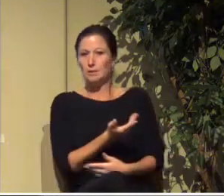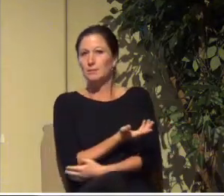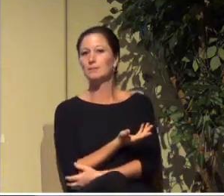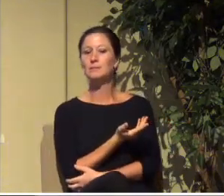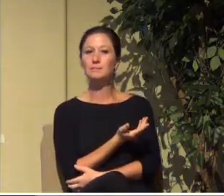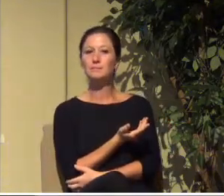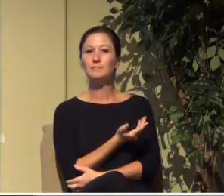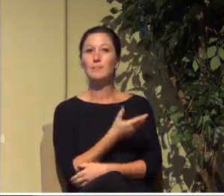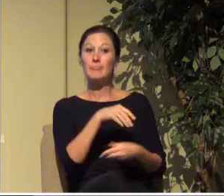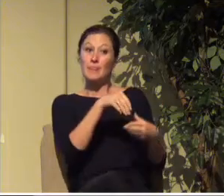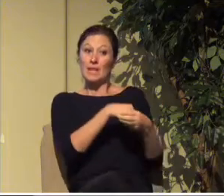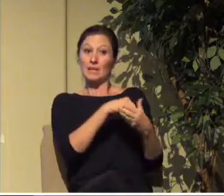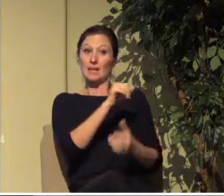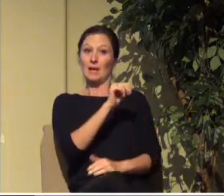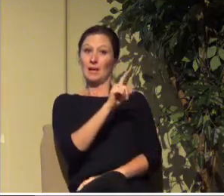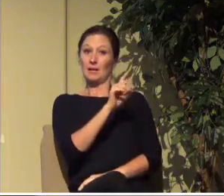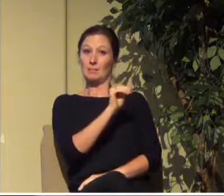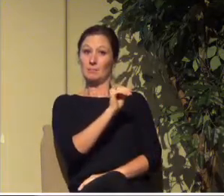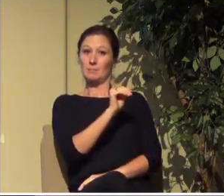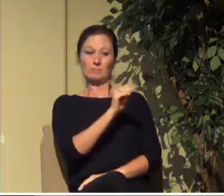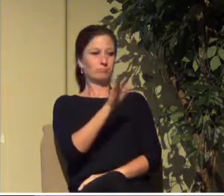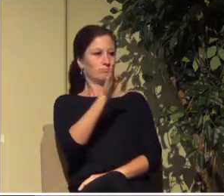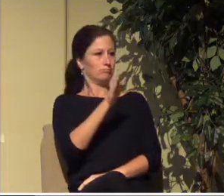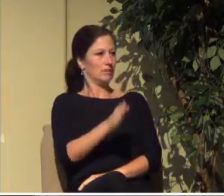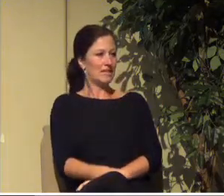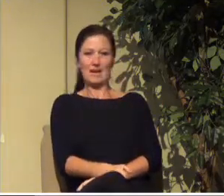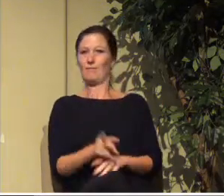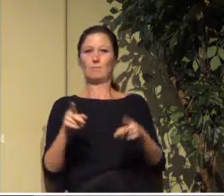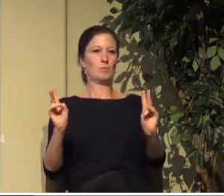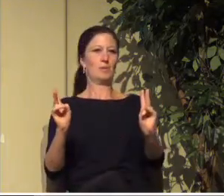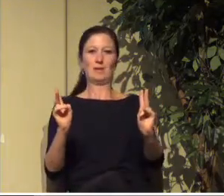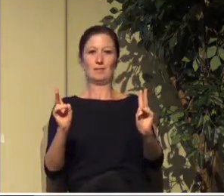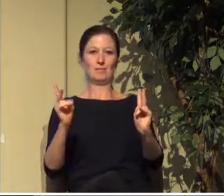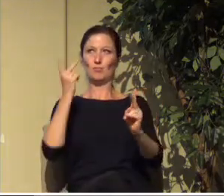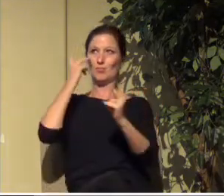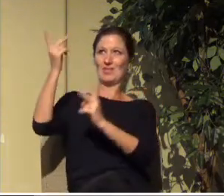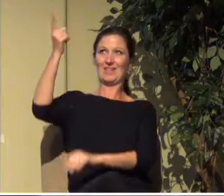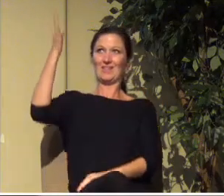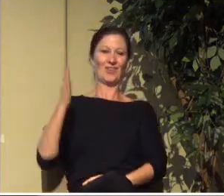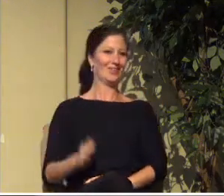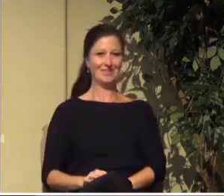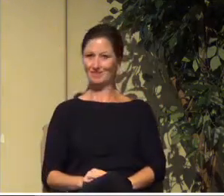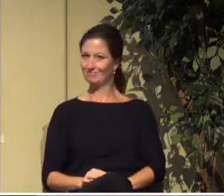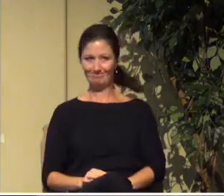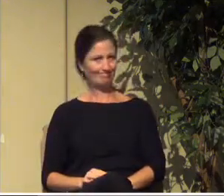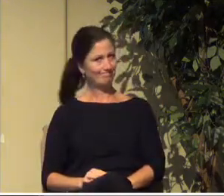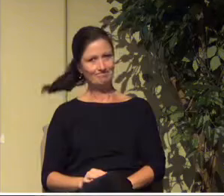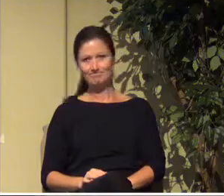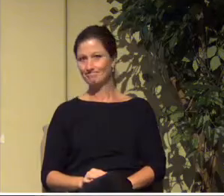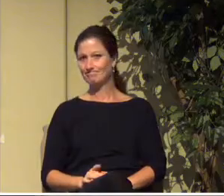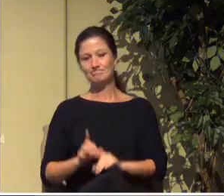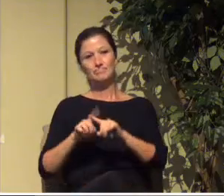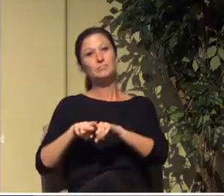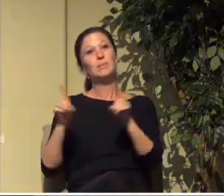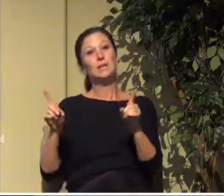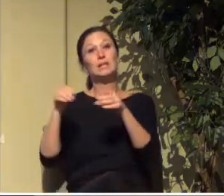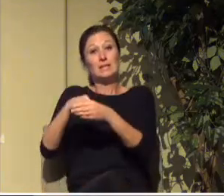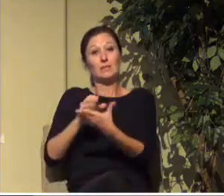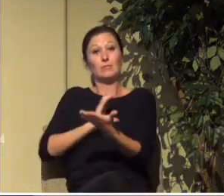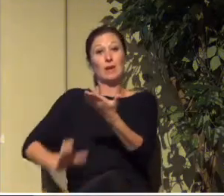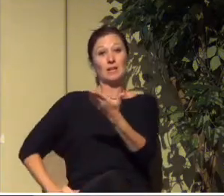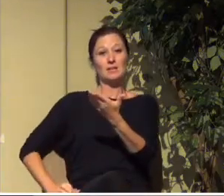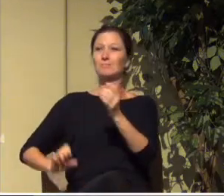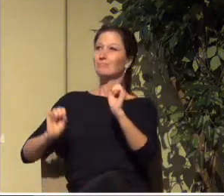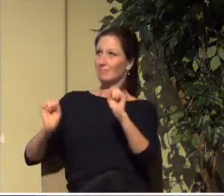In Adam, we would never be allowed into God's presence. But in Christ, we can walk right in